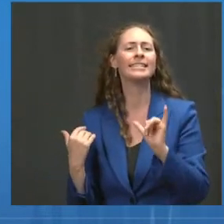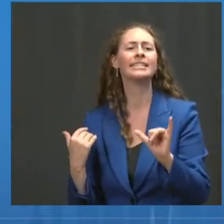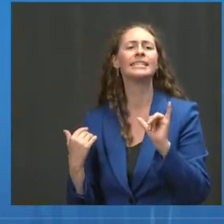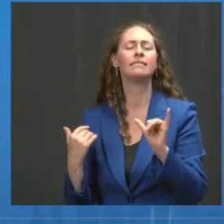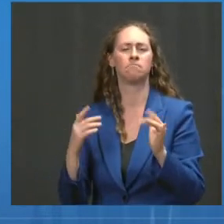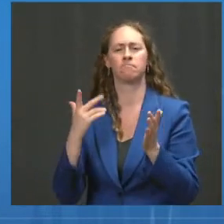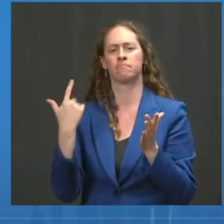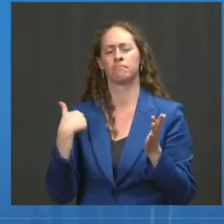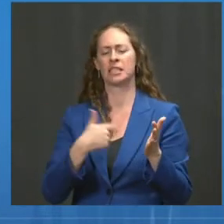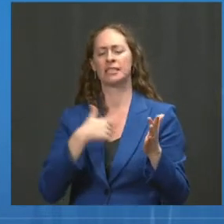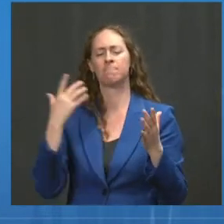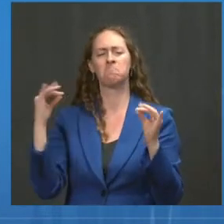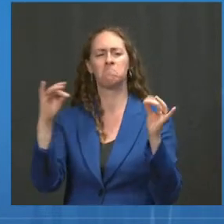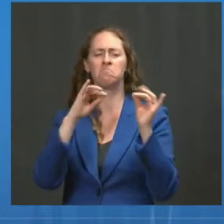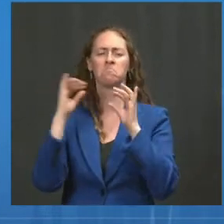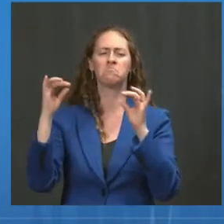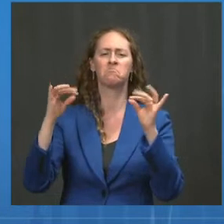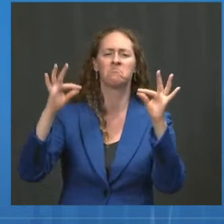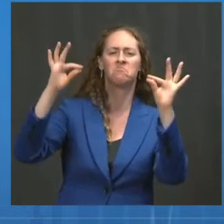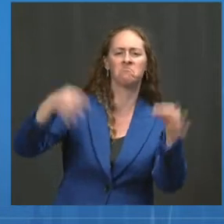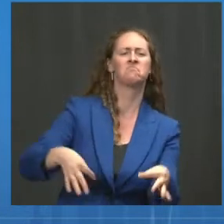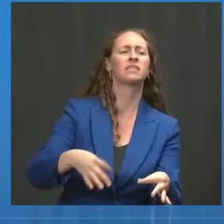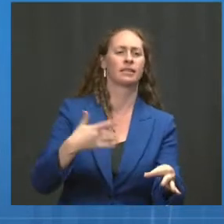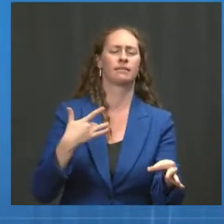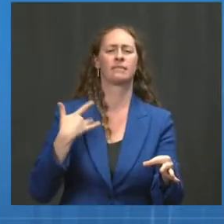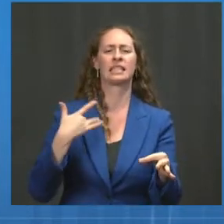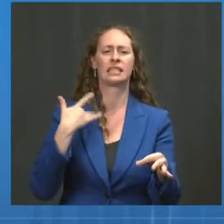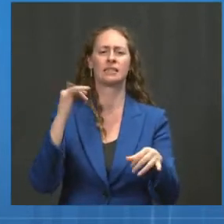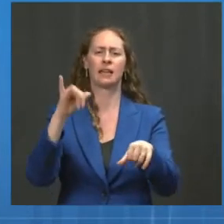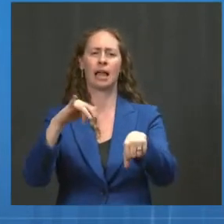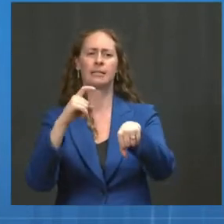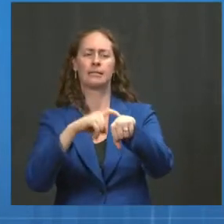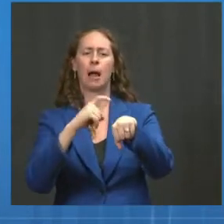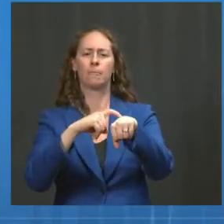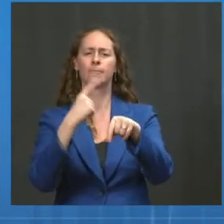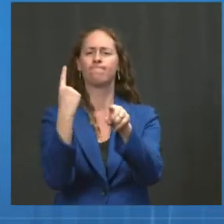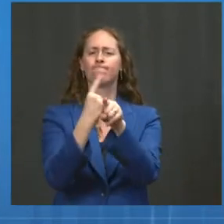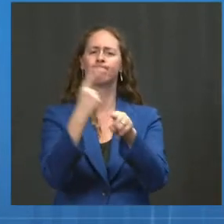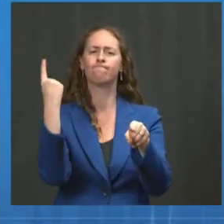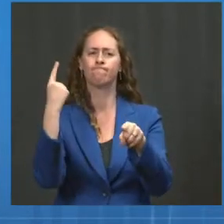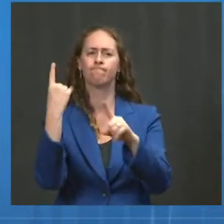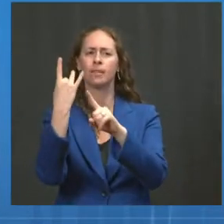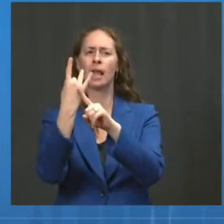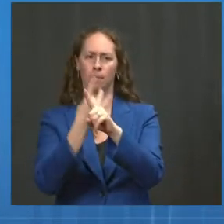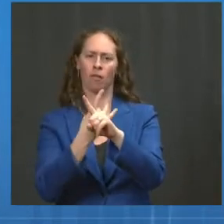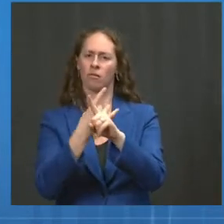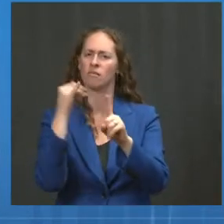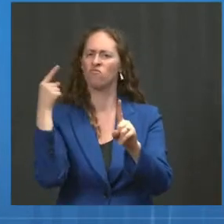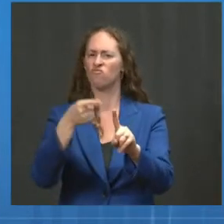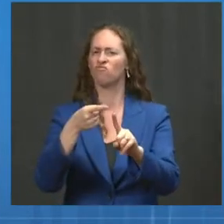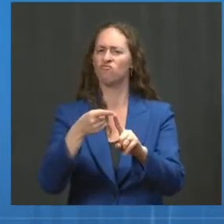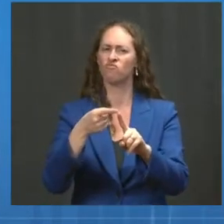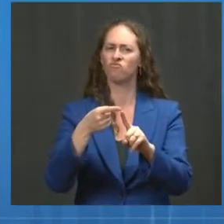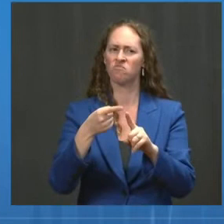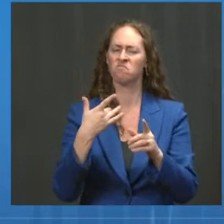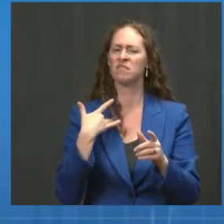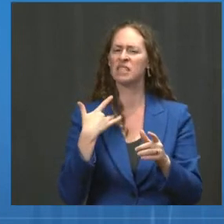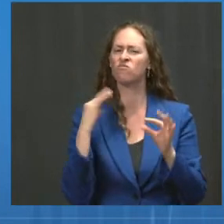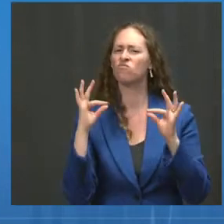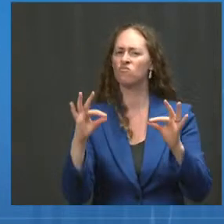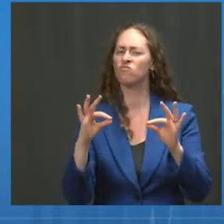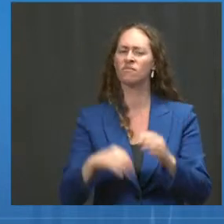to see when, to make a determination when that point may be. And that's how we came to the eight-month mark. I want to be clear, though, there's